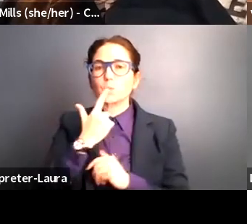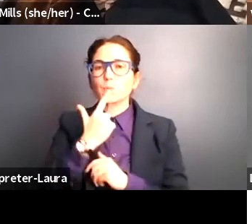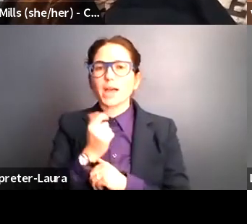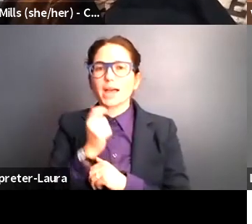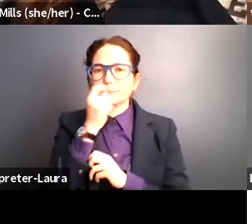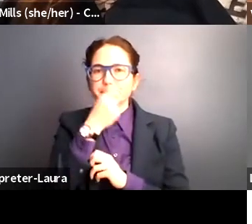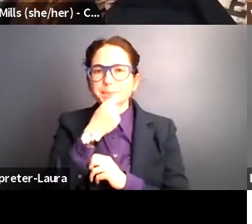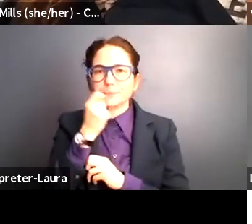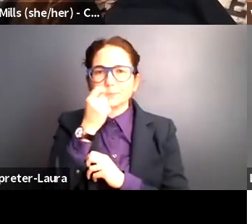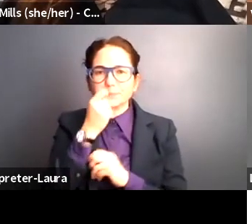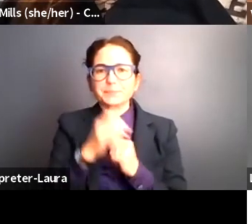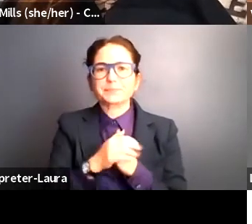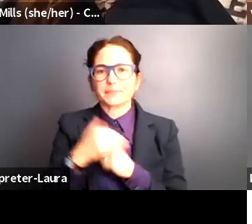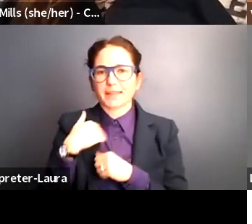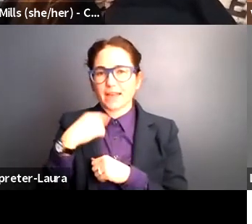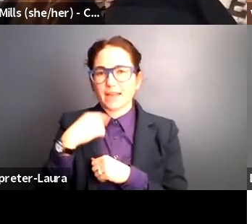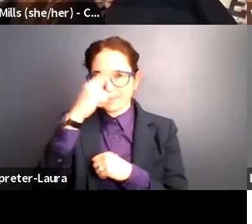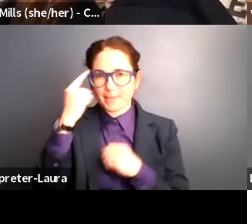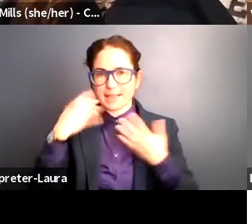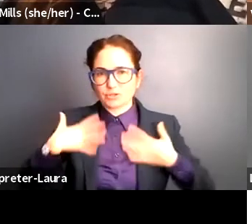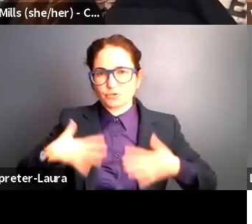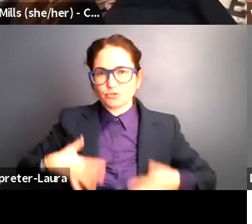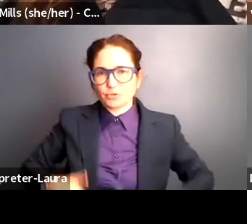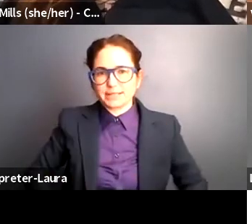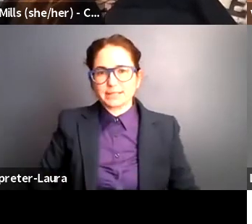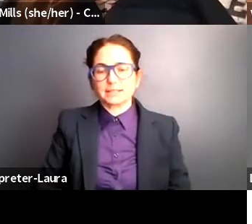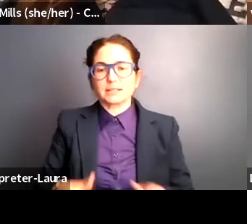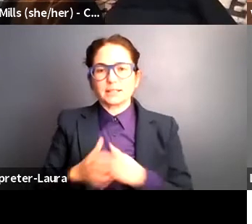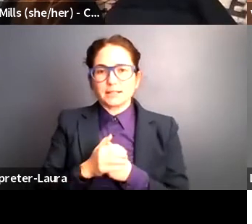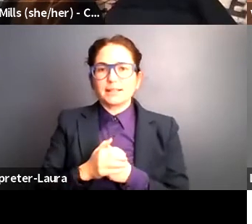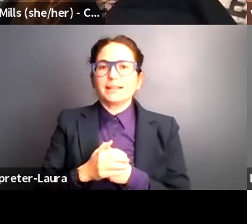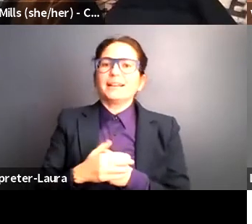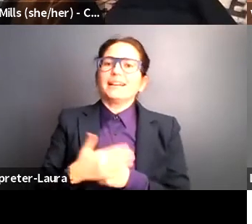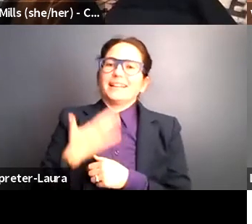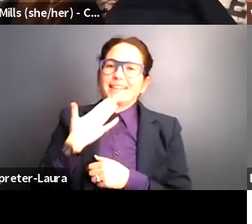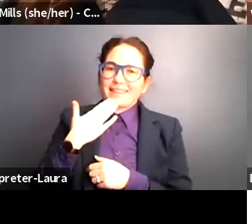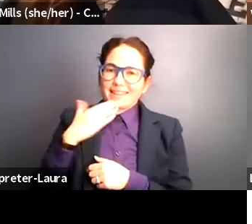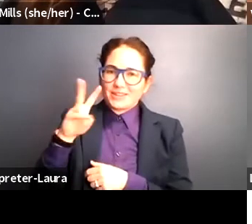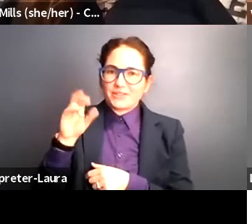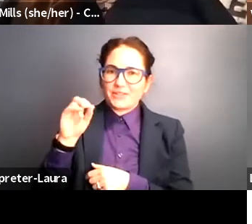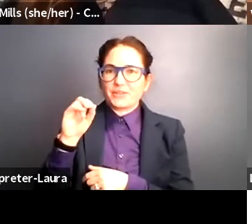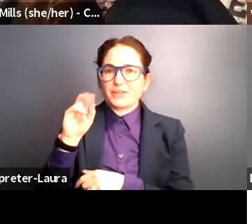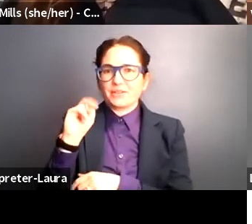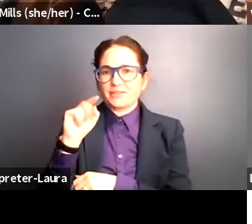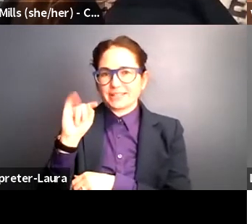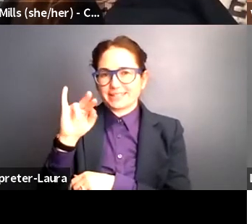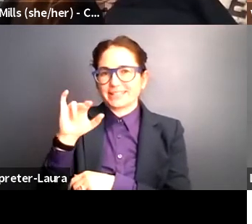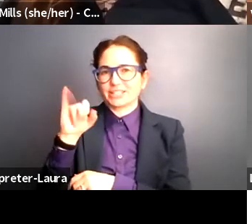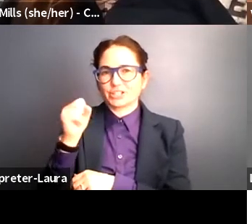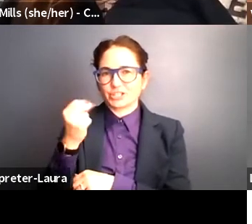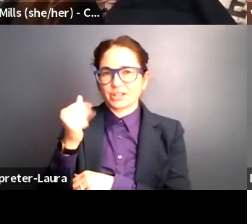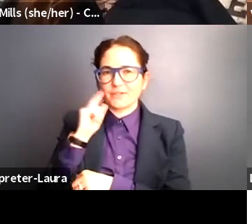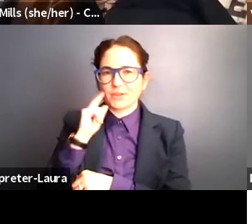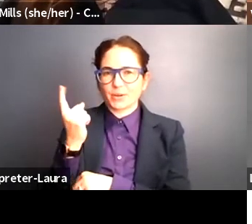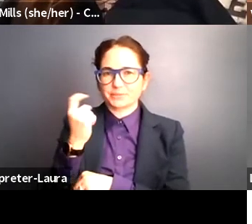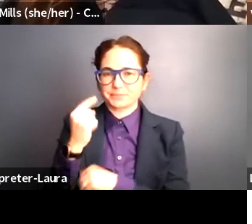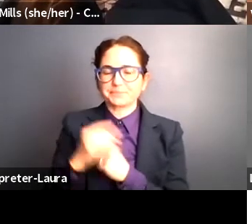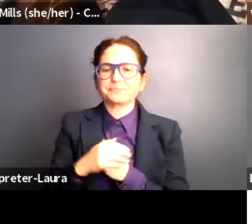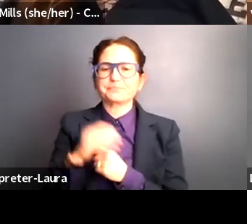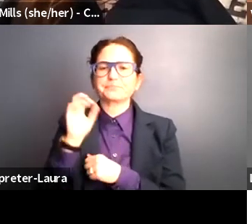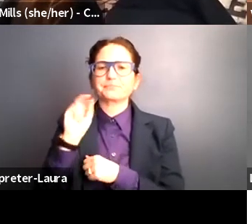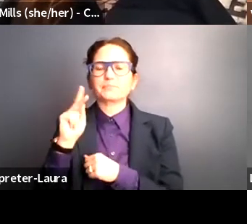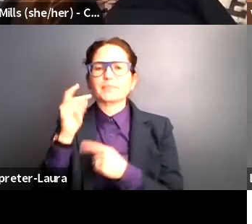and a black dress. Von Tisha, thank you so much for that question. If you look at the